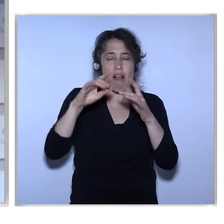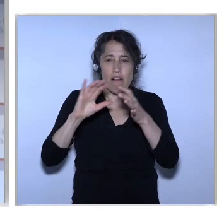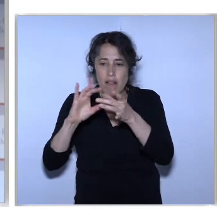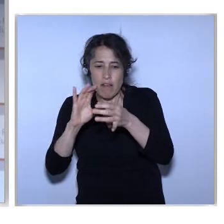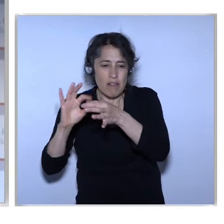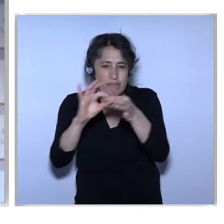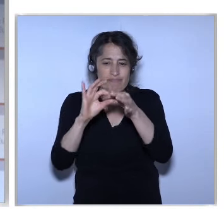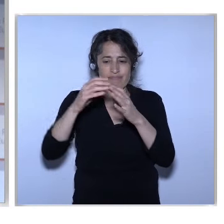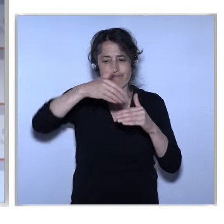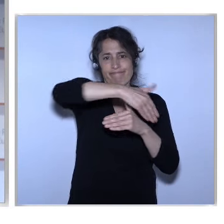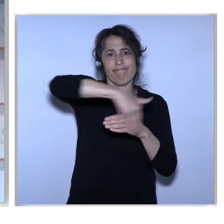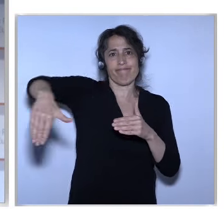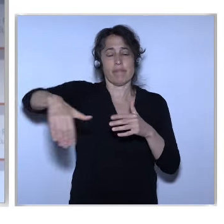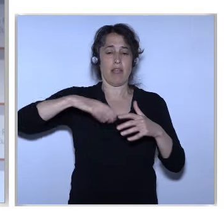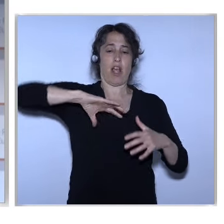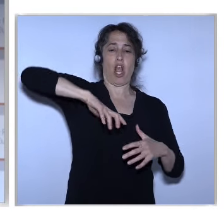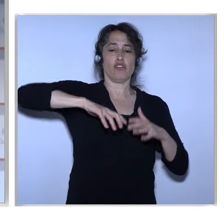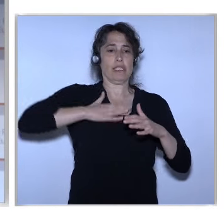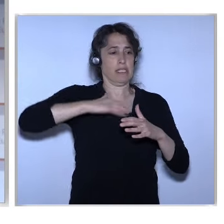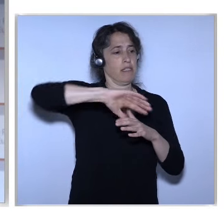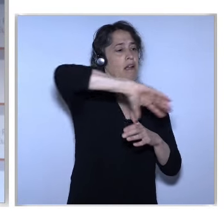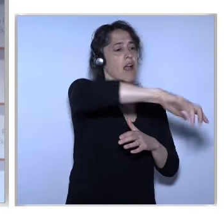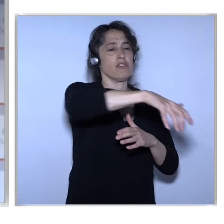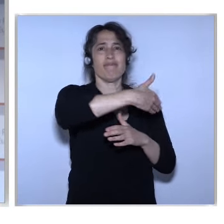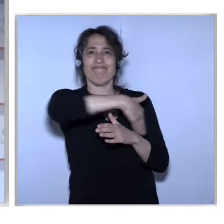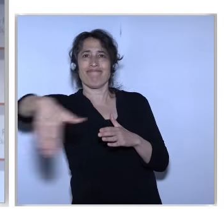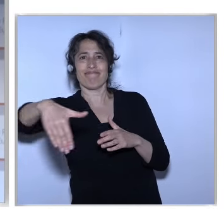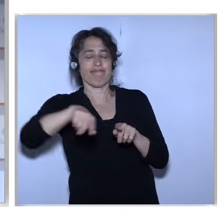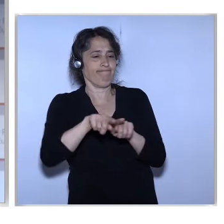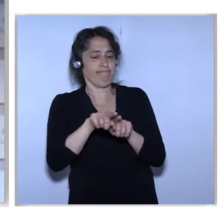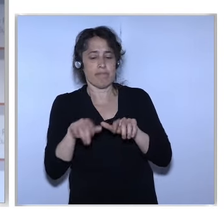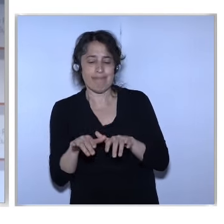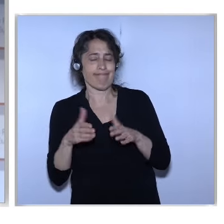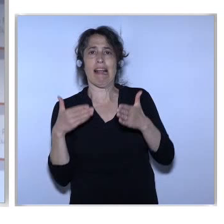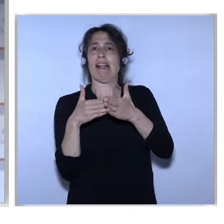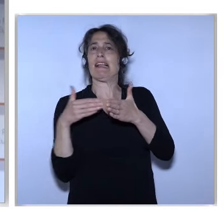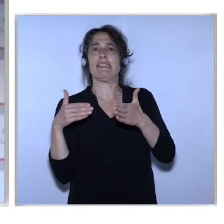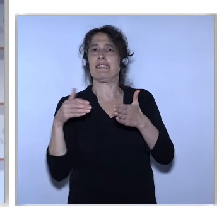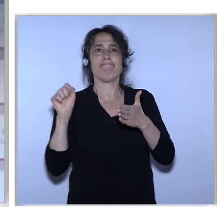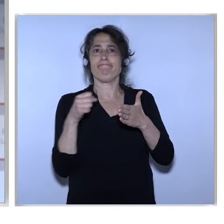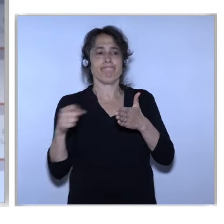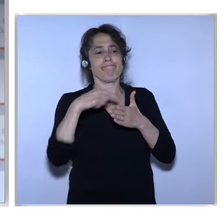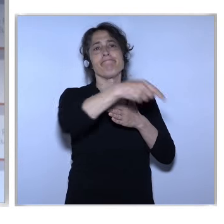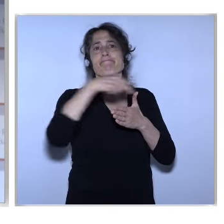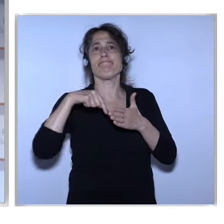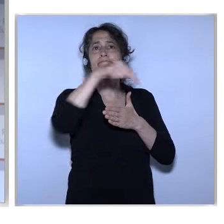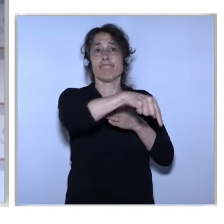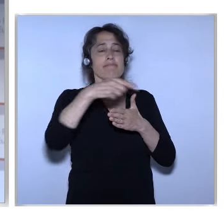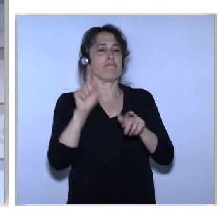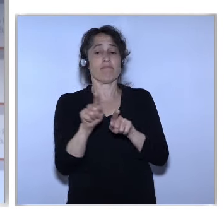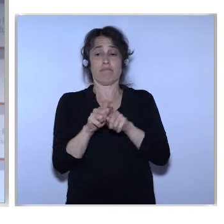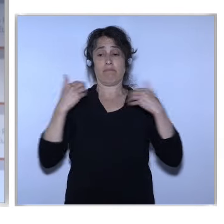barriers Which do not allow us to fully exploit the great potential of European consumer